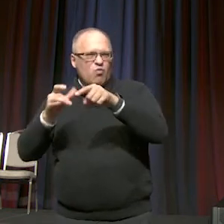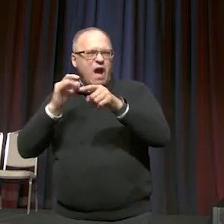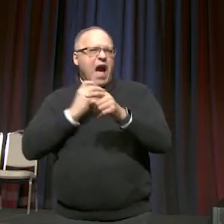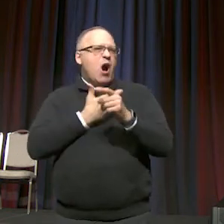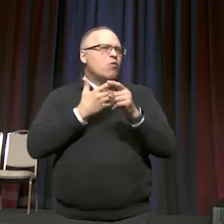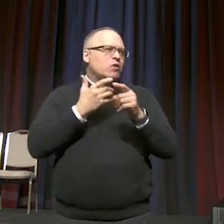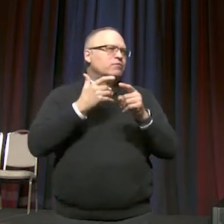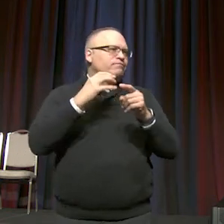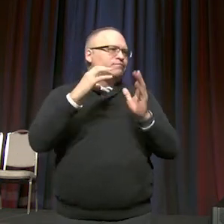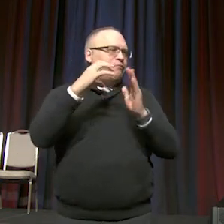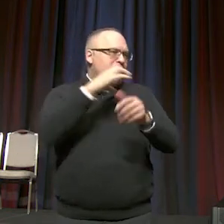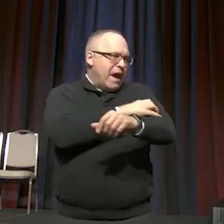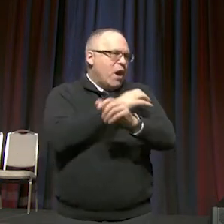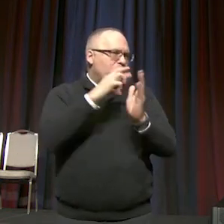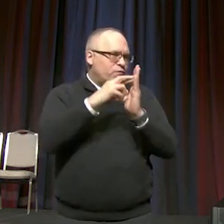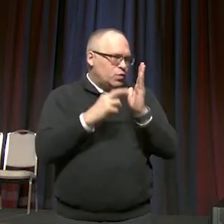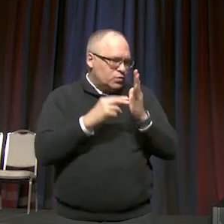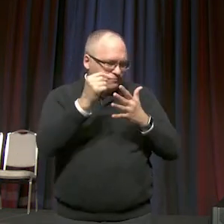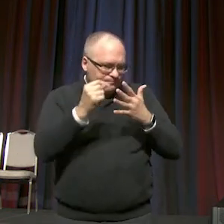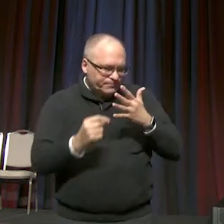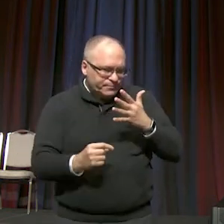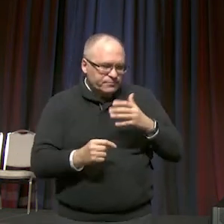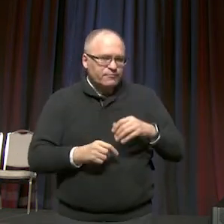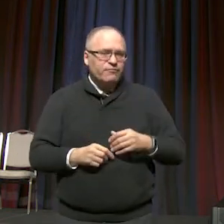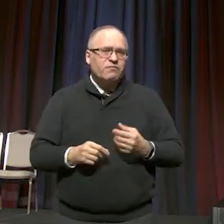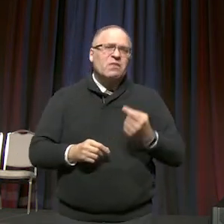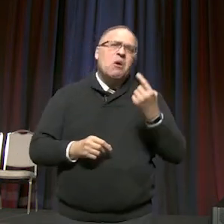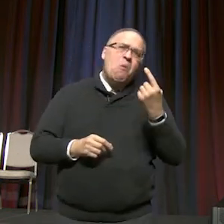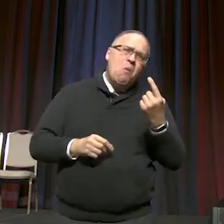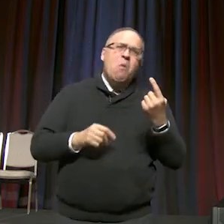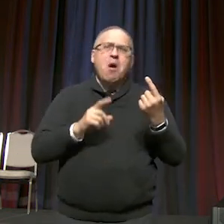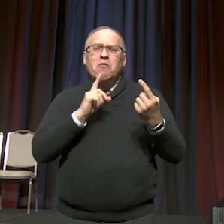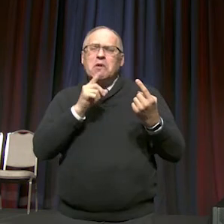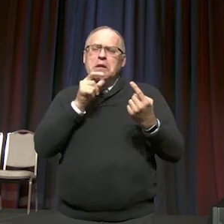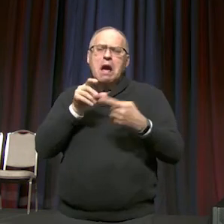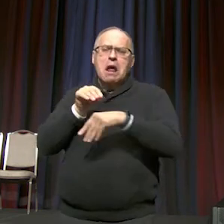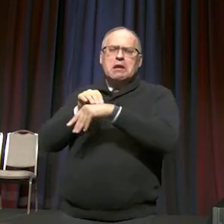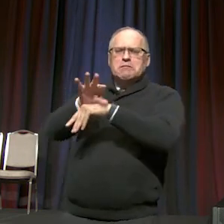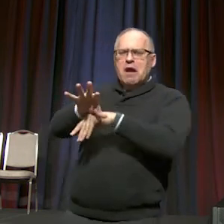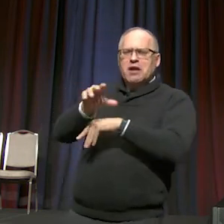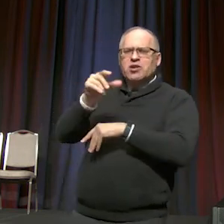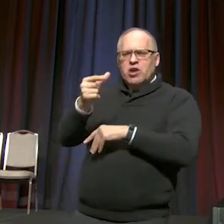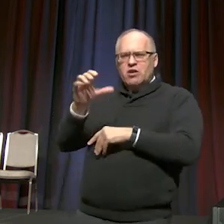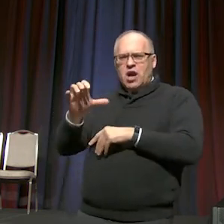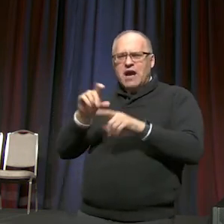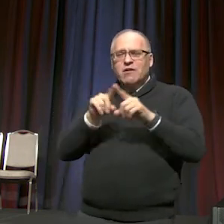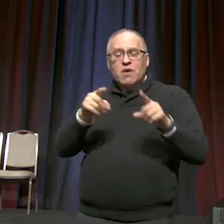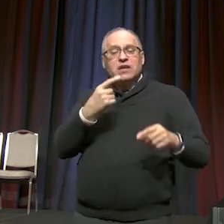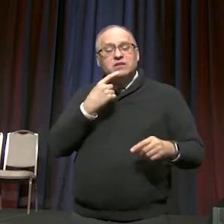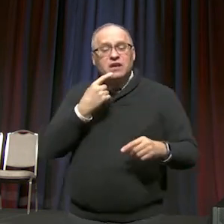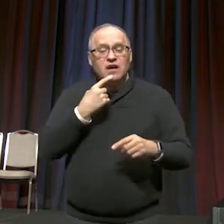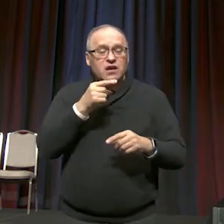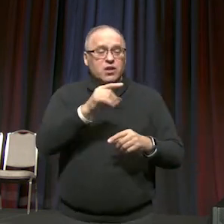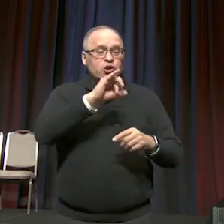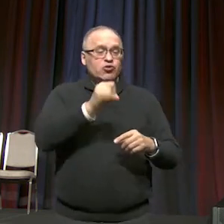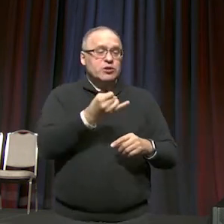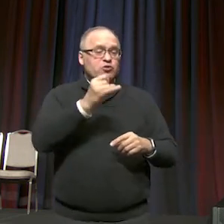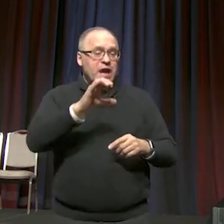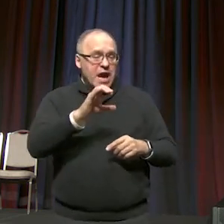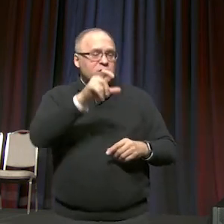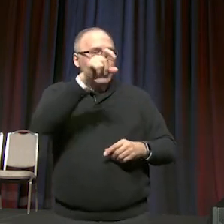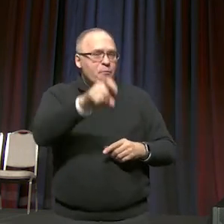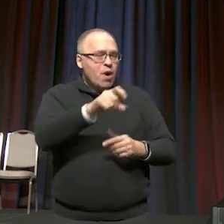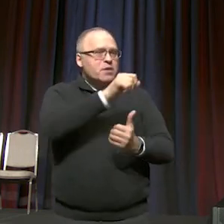One of them, which doesn't have too much effect on general conference, is that the Judicial Council must